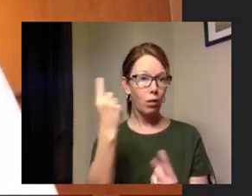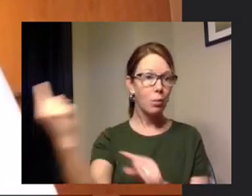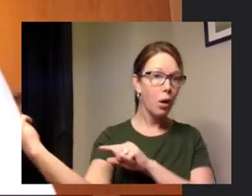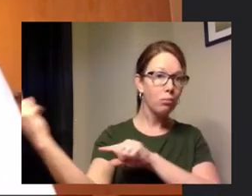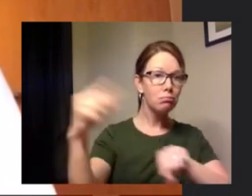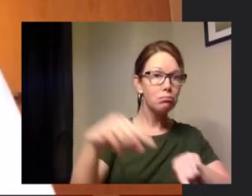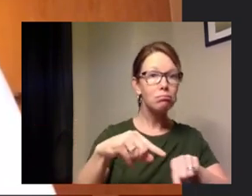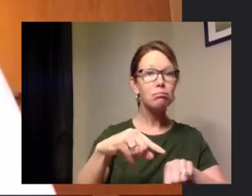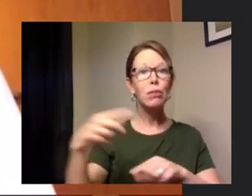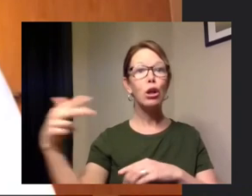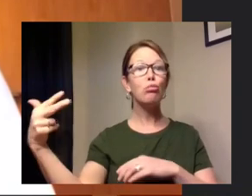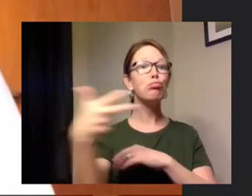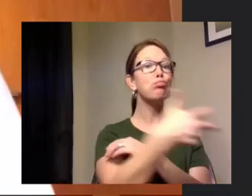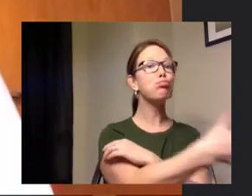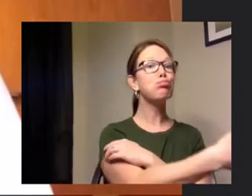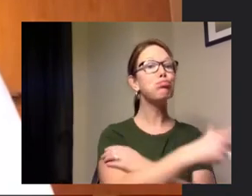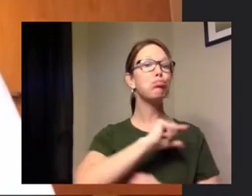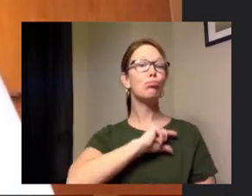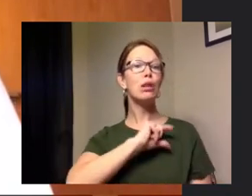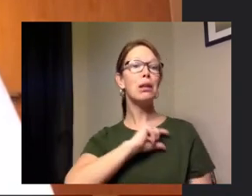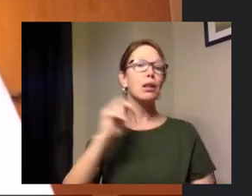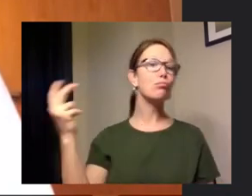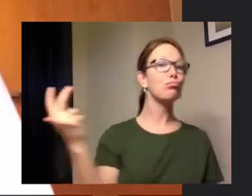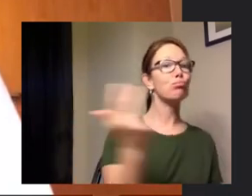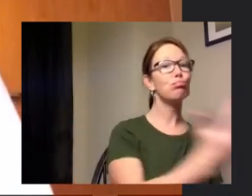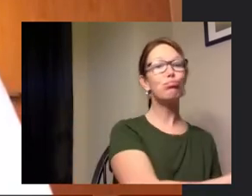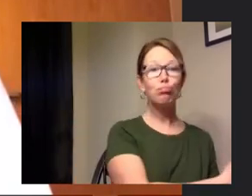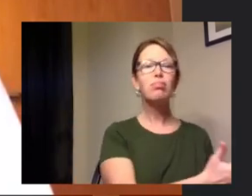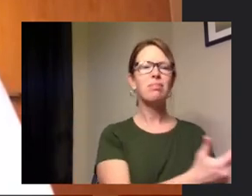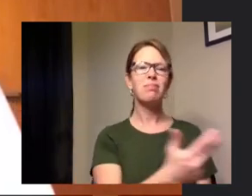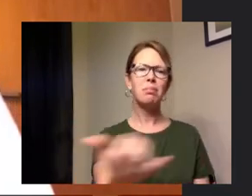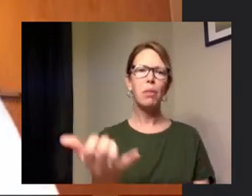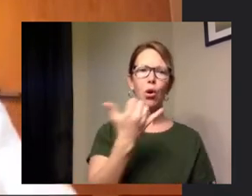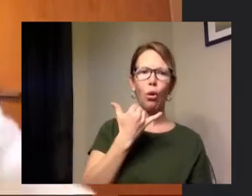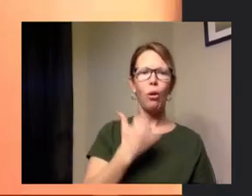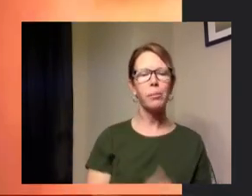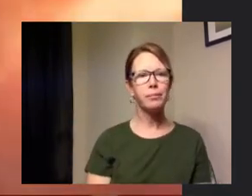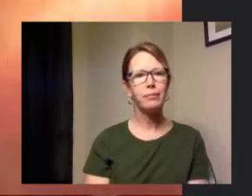and just do a drive-by or a welfare check we're always here 24 7.